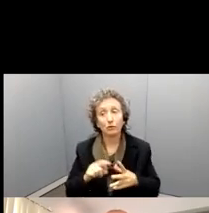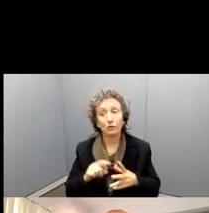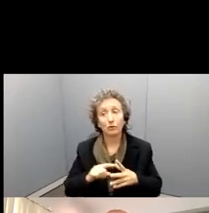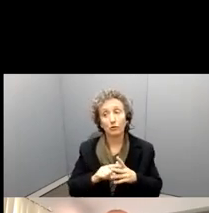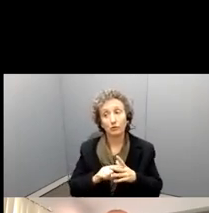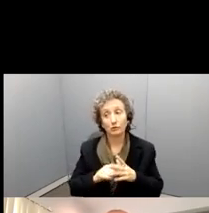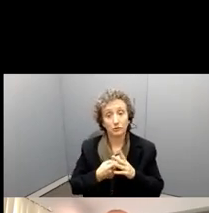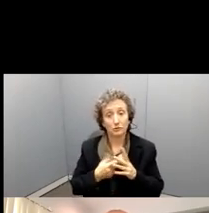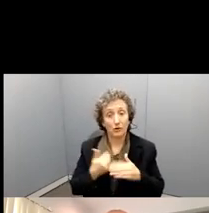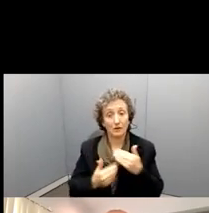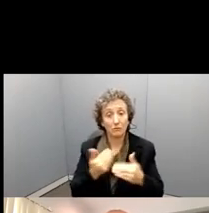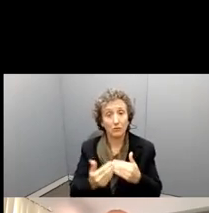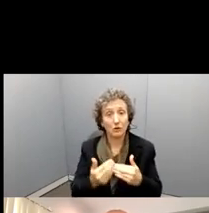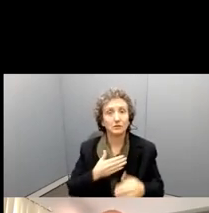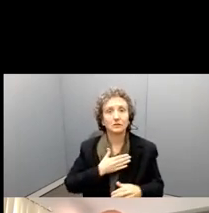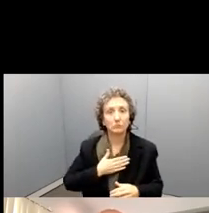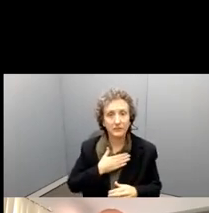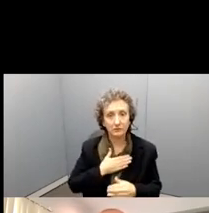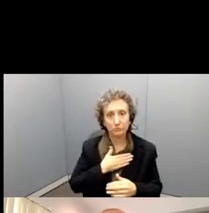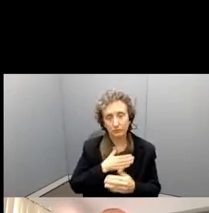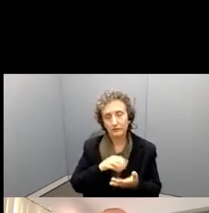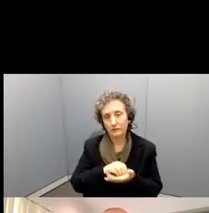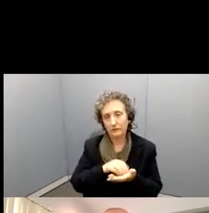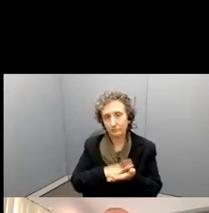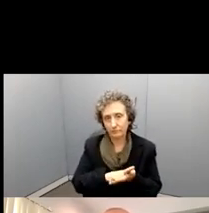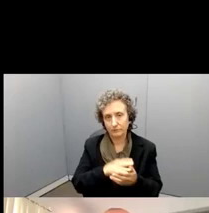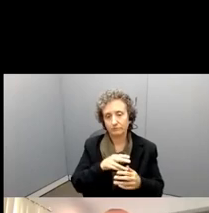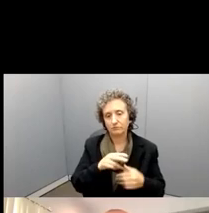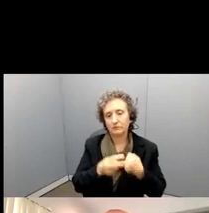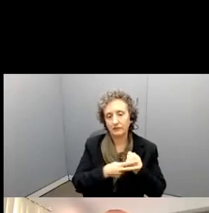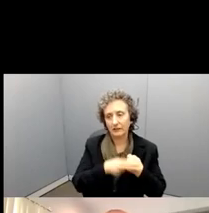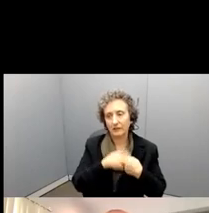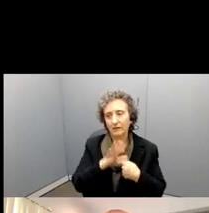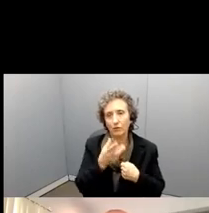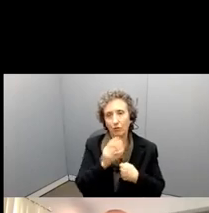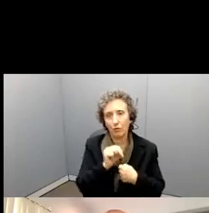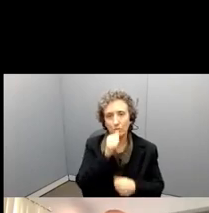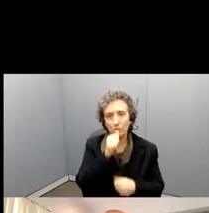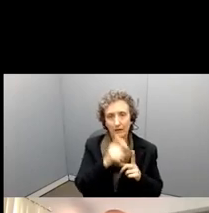all, please, please do retain your, your own password.